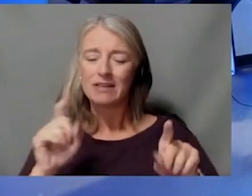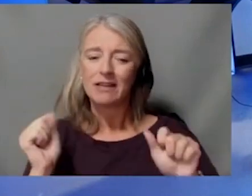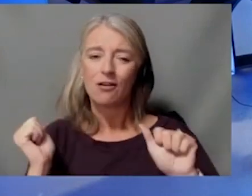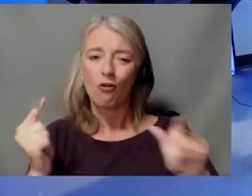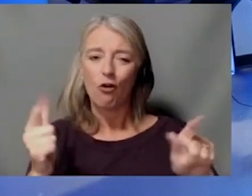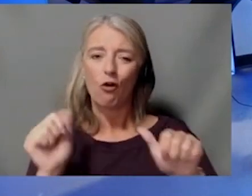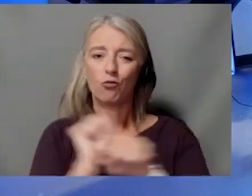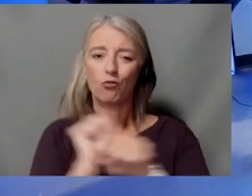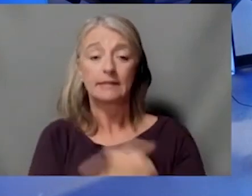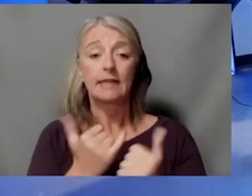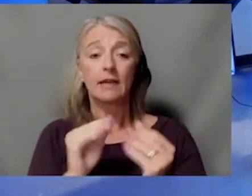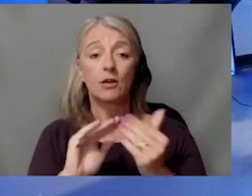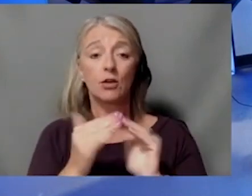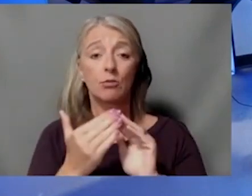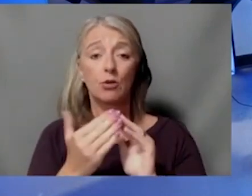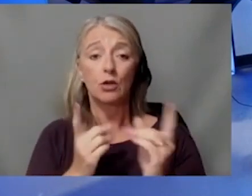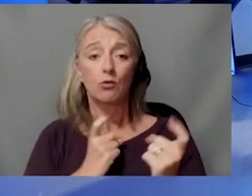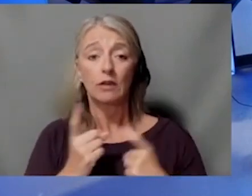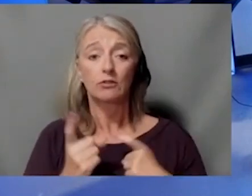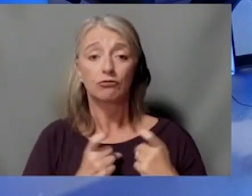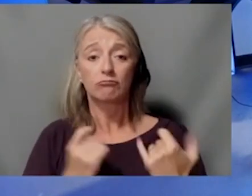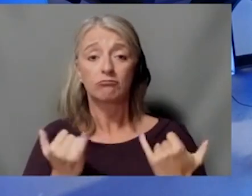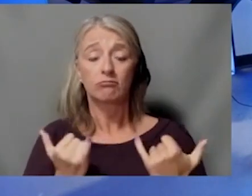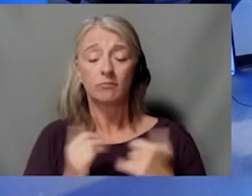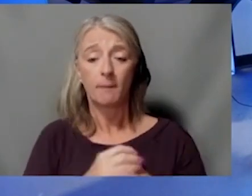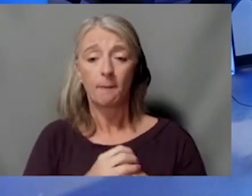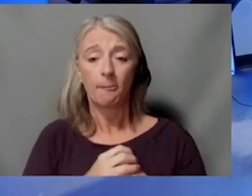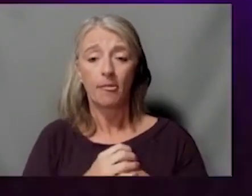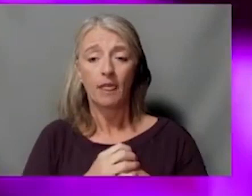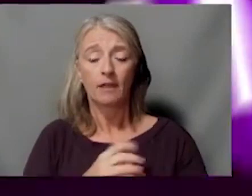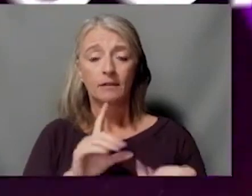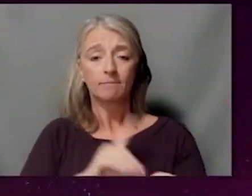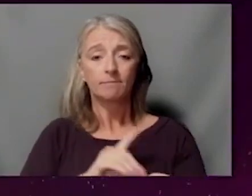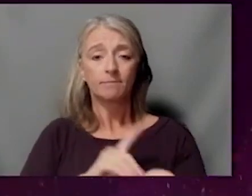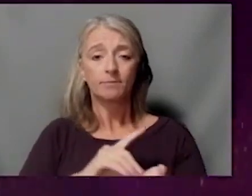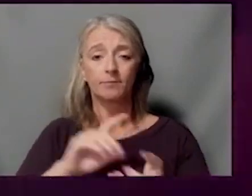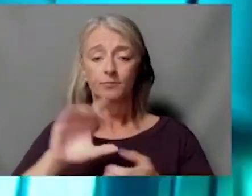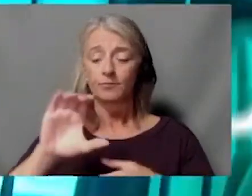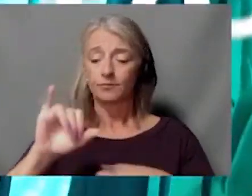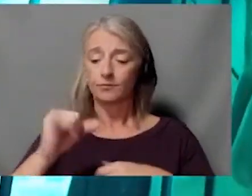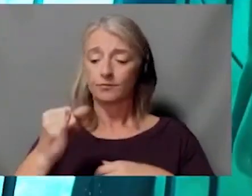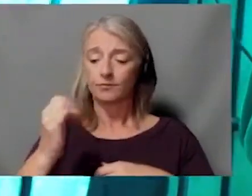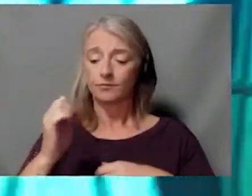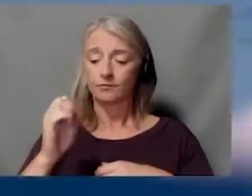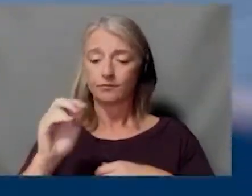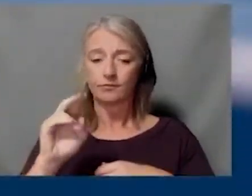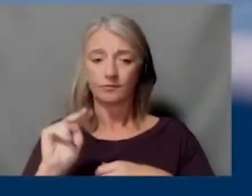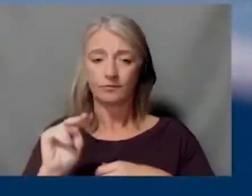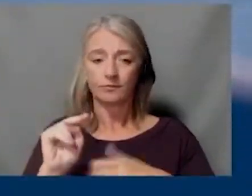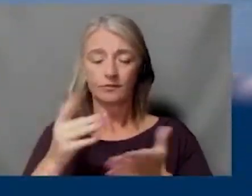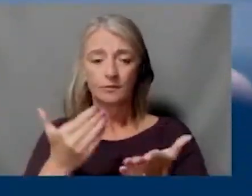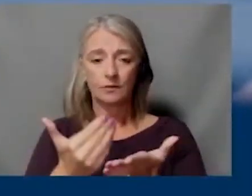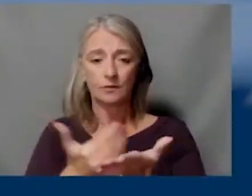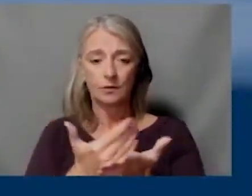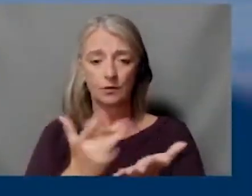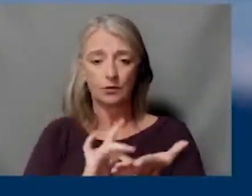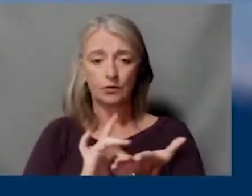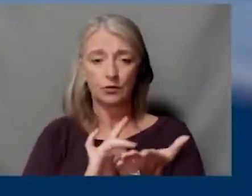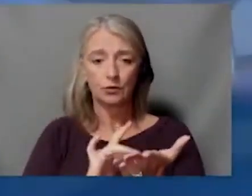community questions that are coming in. And Dr. Jensen, I'll ask you, do we have any new drugs against pancreatic cancer?